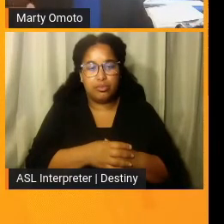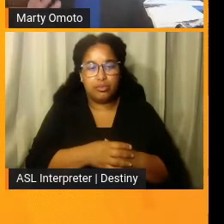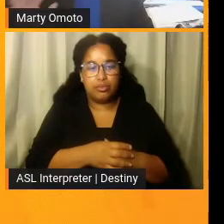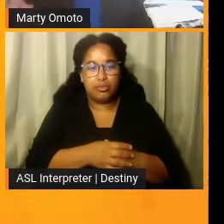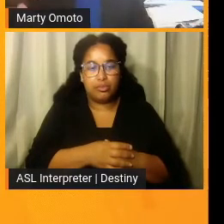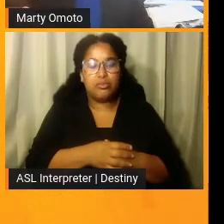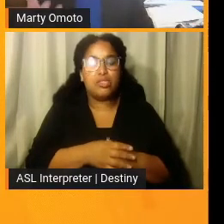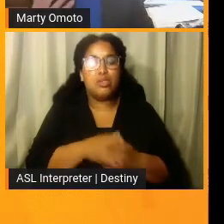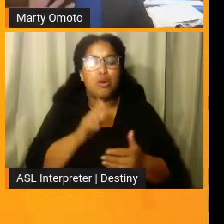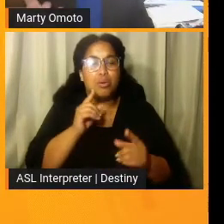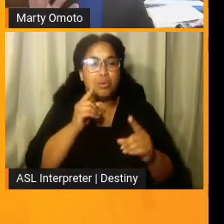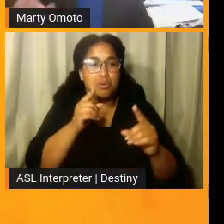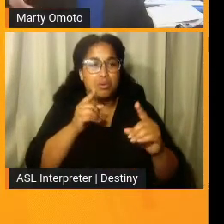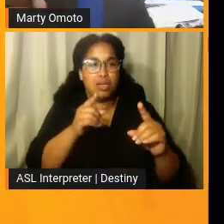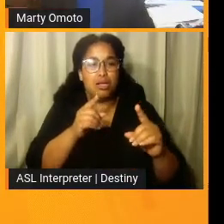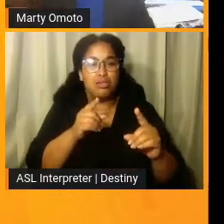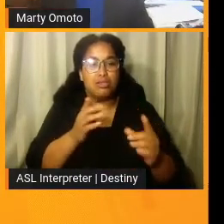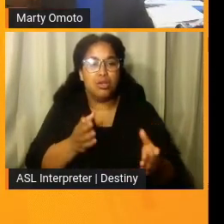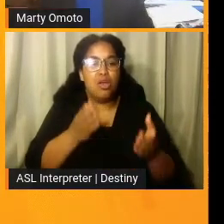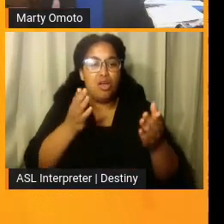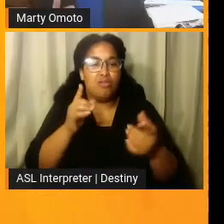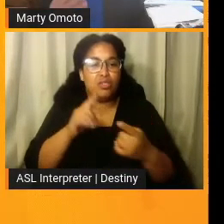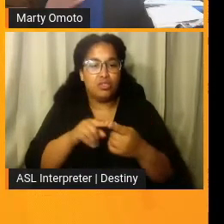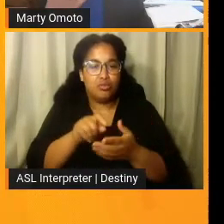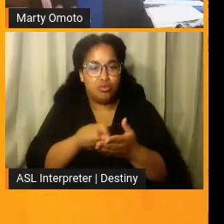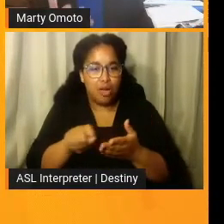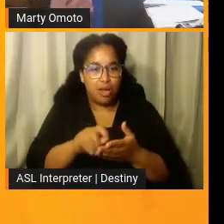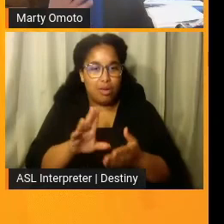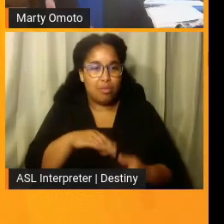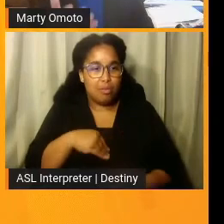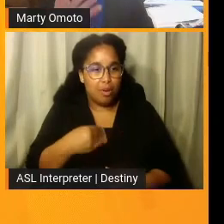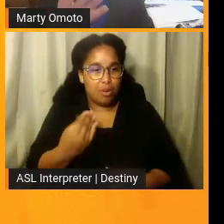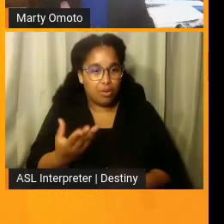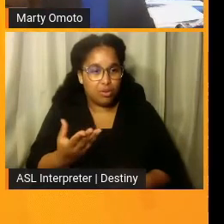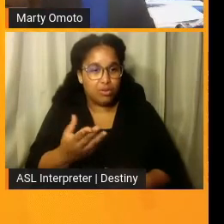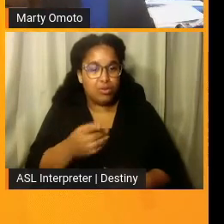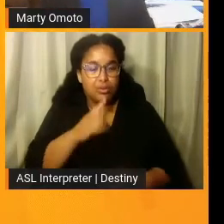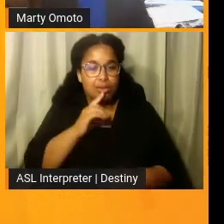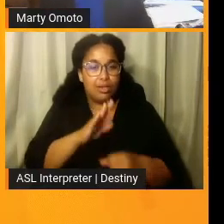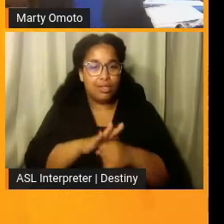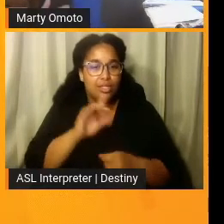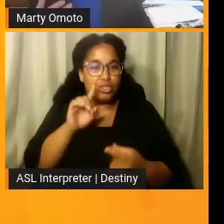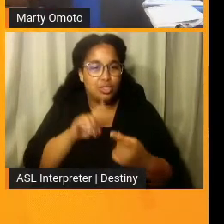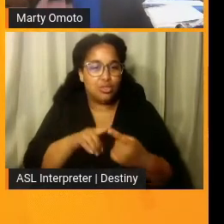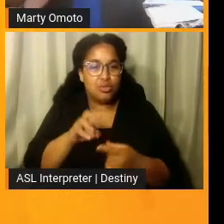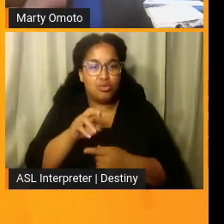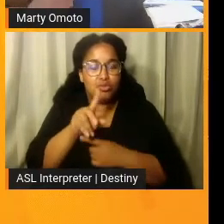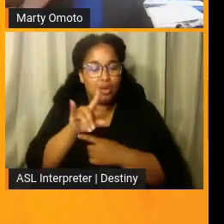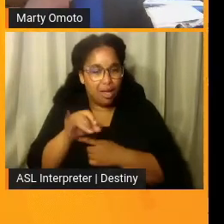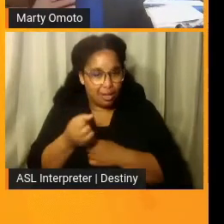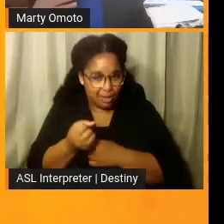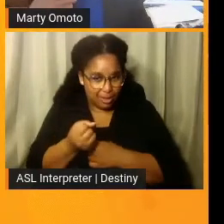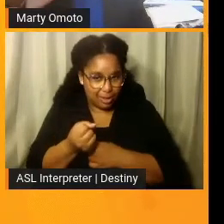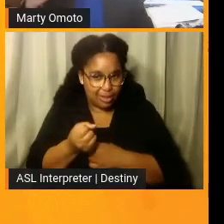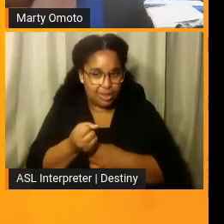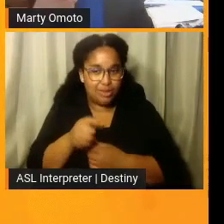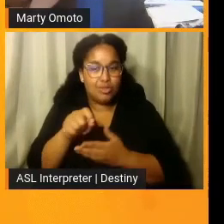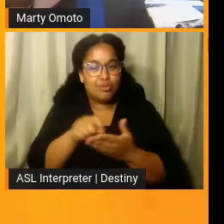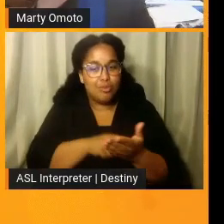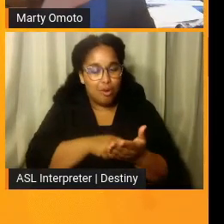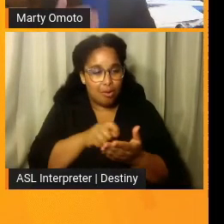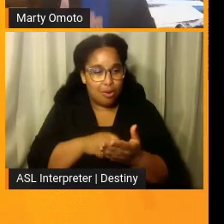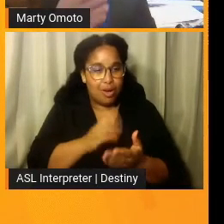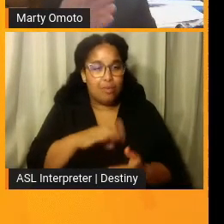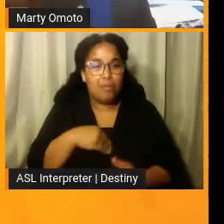toward that she offered to write poetry or a poem dedicated to the rallies that we did. So she wrote a